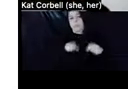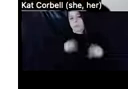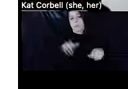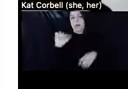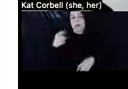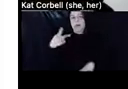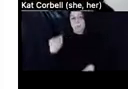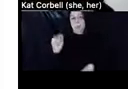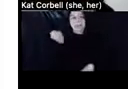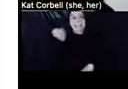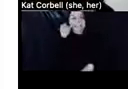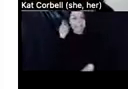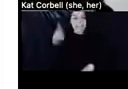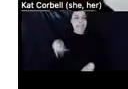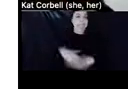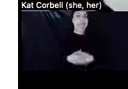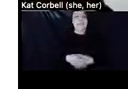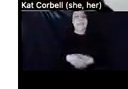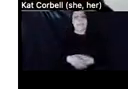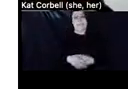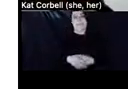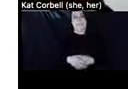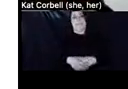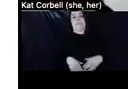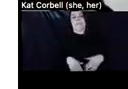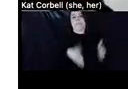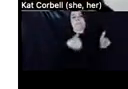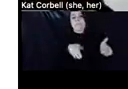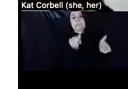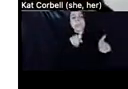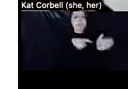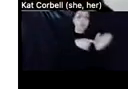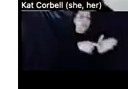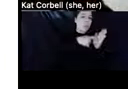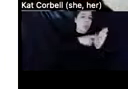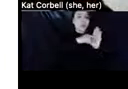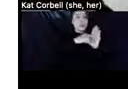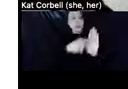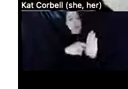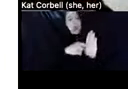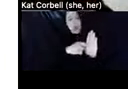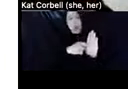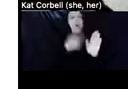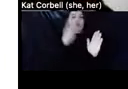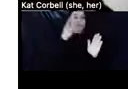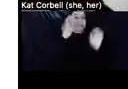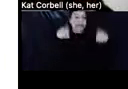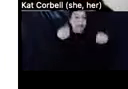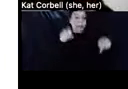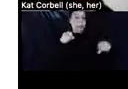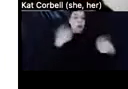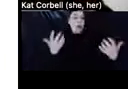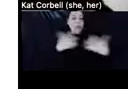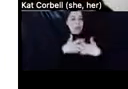The tenant is required to show that the reasonable accommodation is necessary and that there is a connection between the